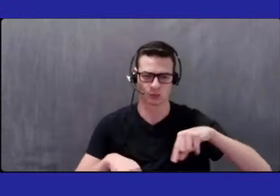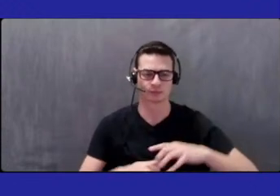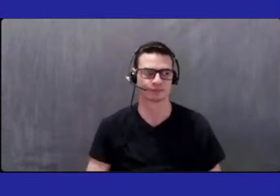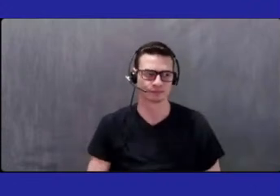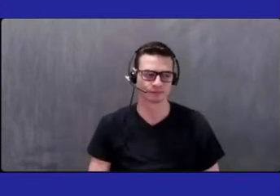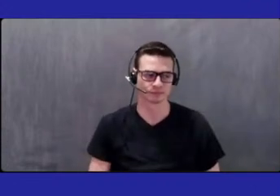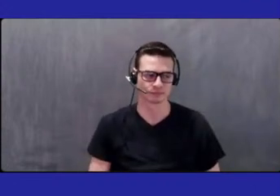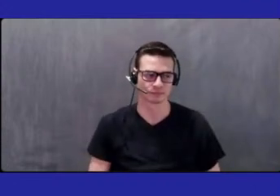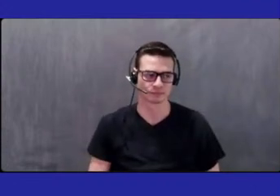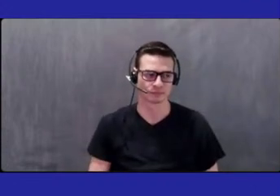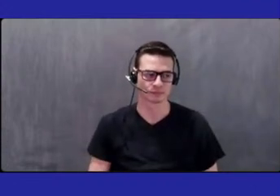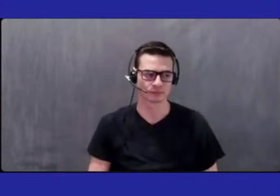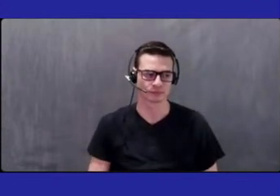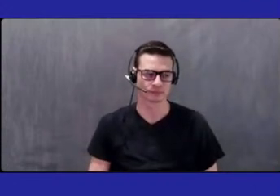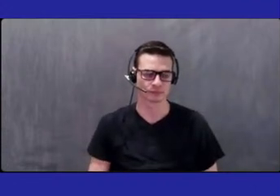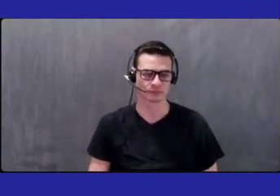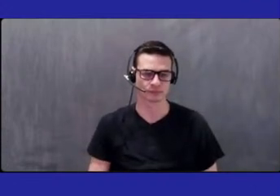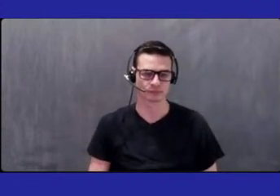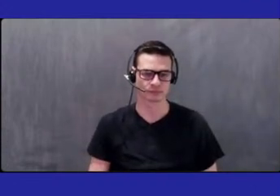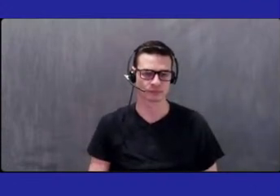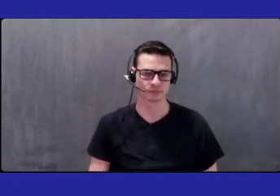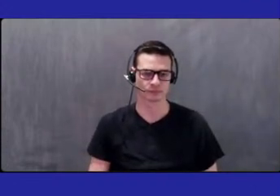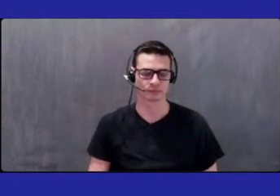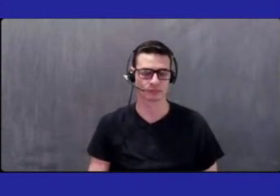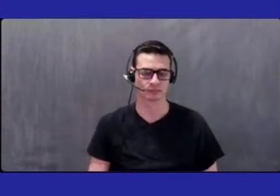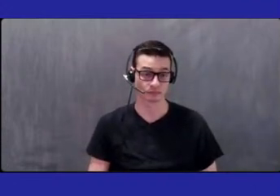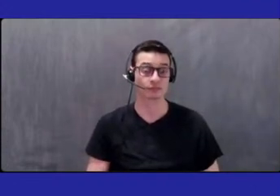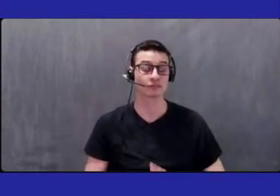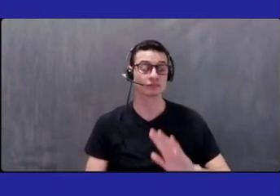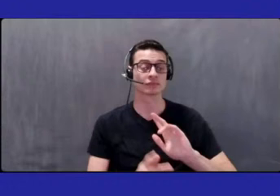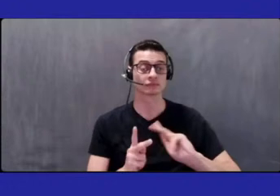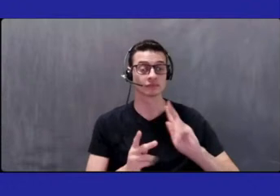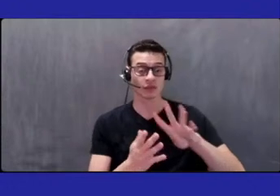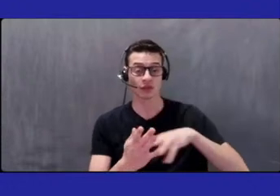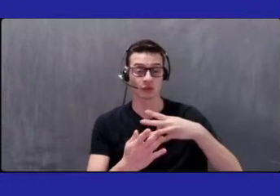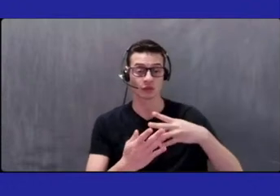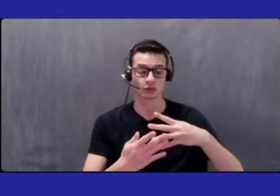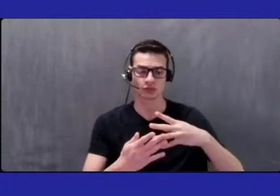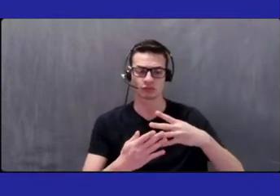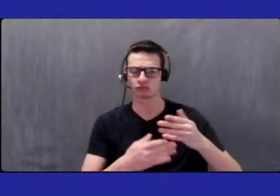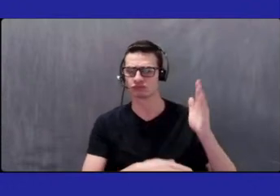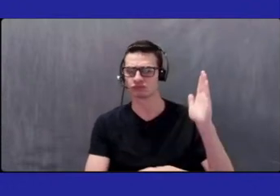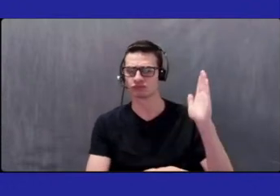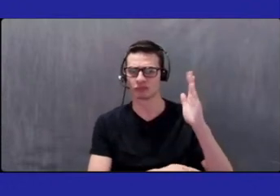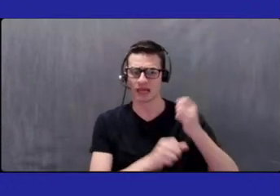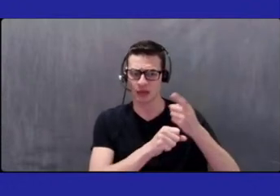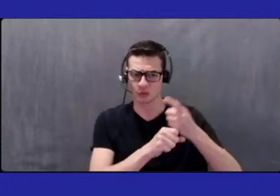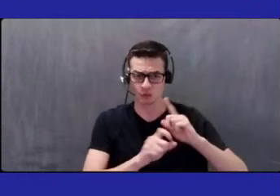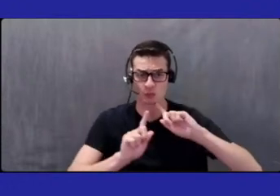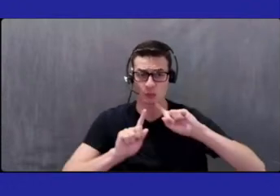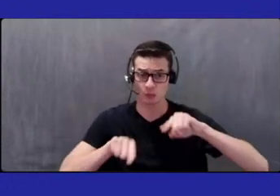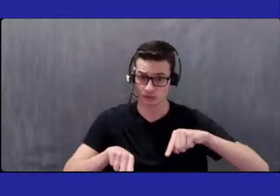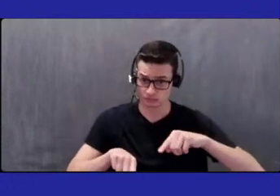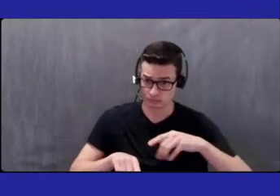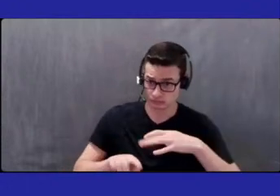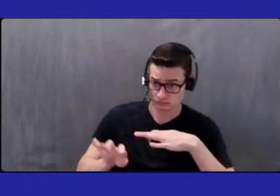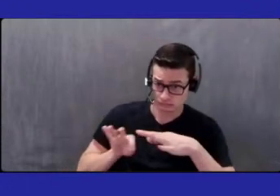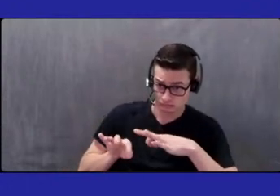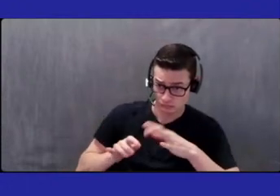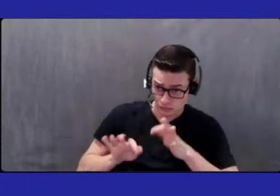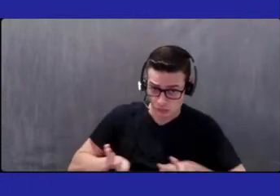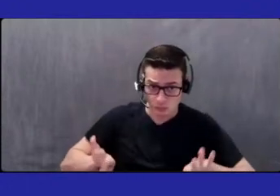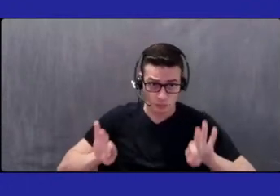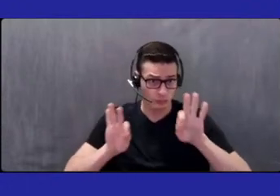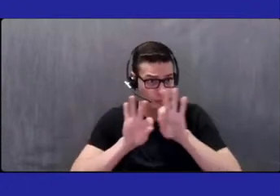Schedule to present your annual reports. So let me say this is very important. This gives the community, the public